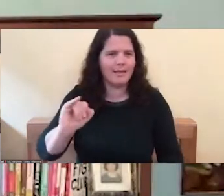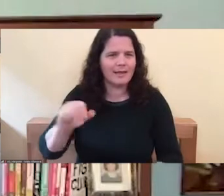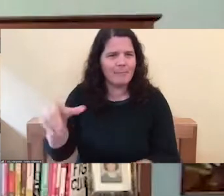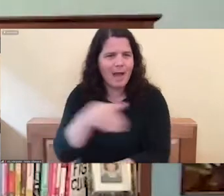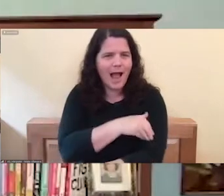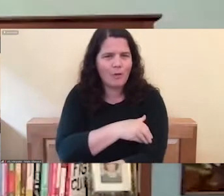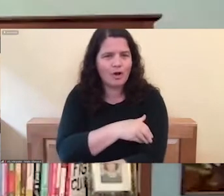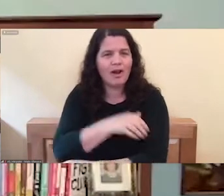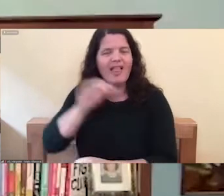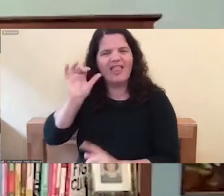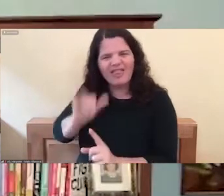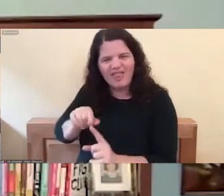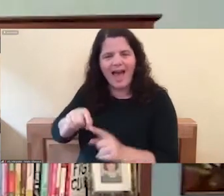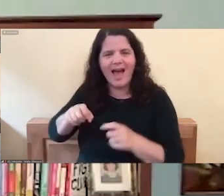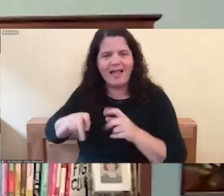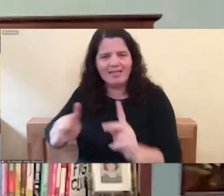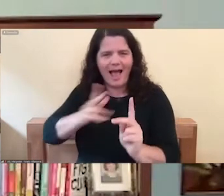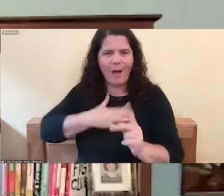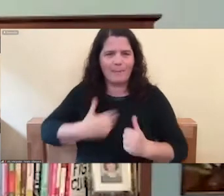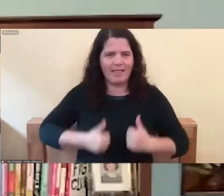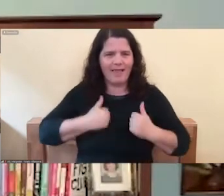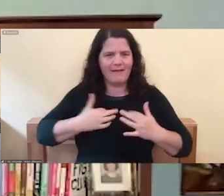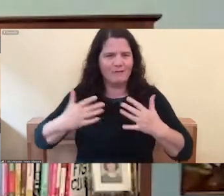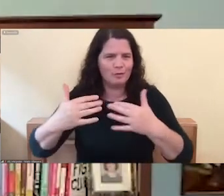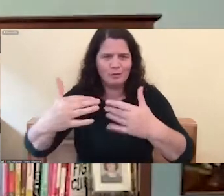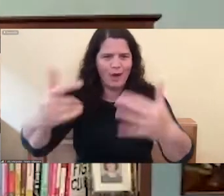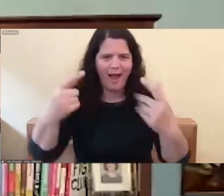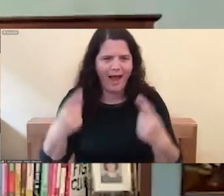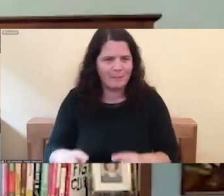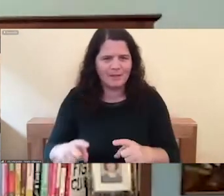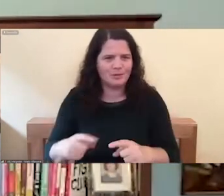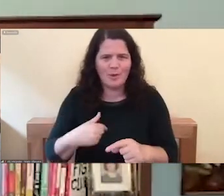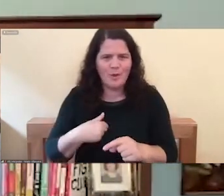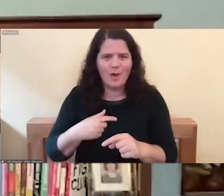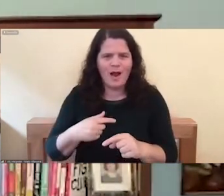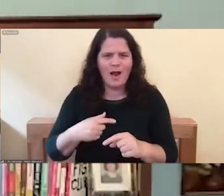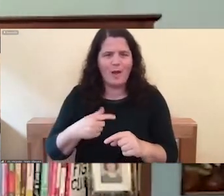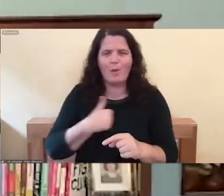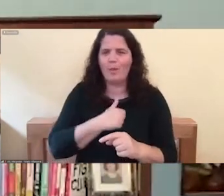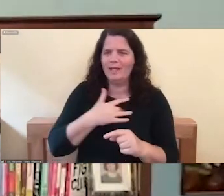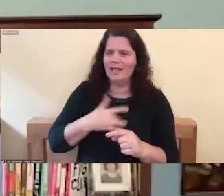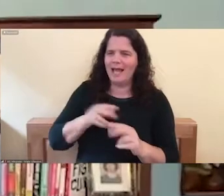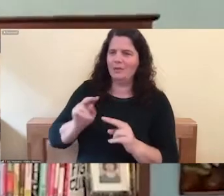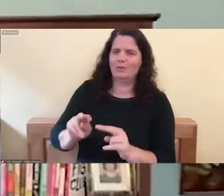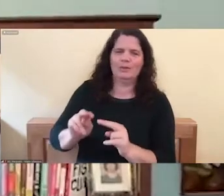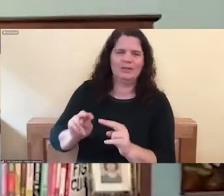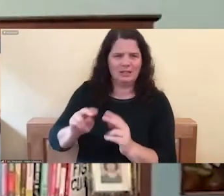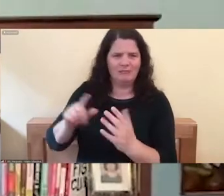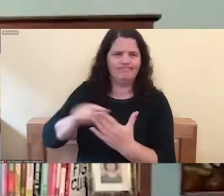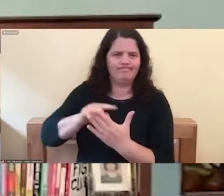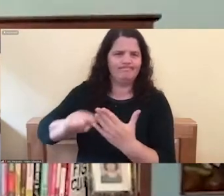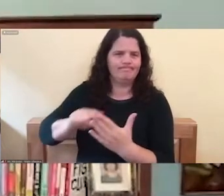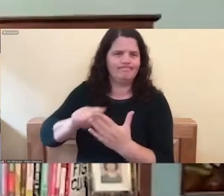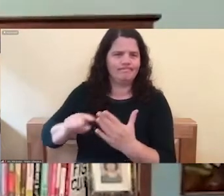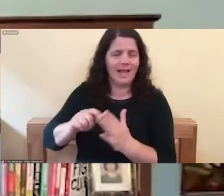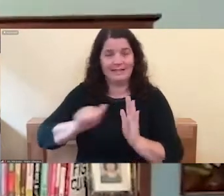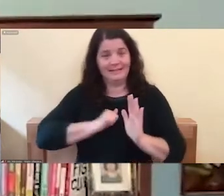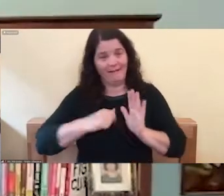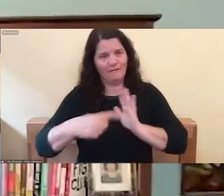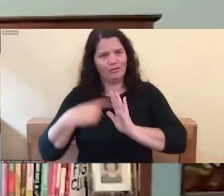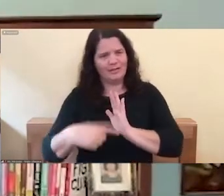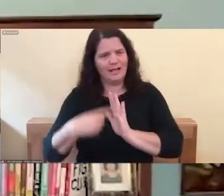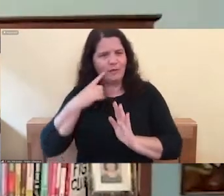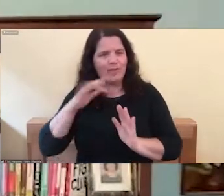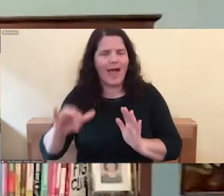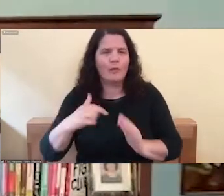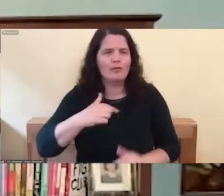to do so much in my life. And I started realizing that we denigrate this side, women, especially because we're so raised, we aren't supposed to be